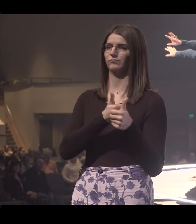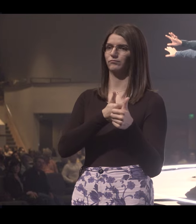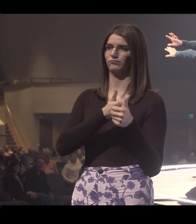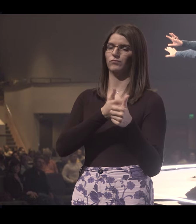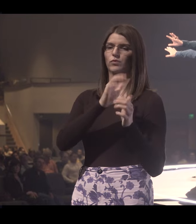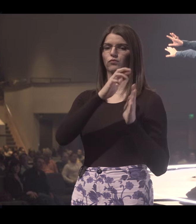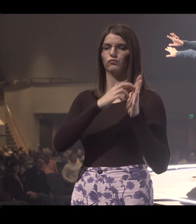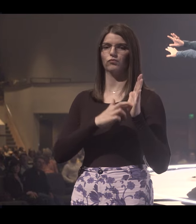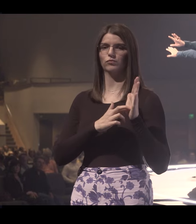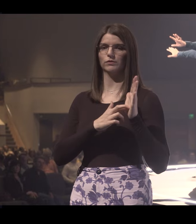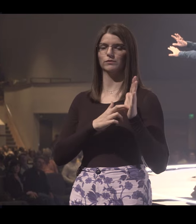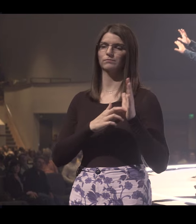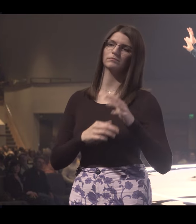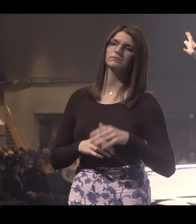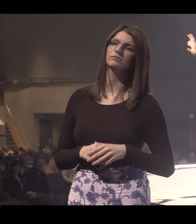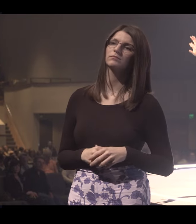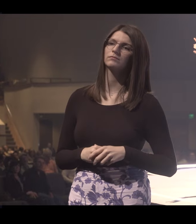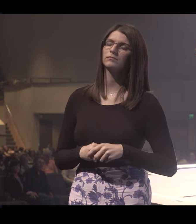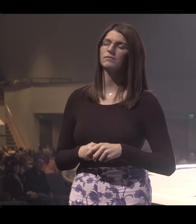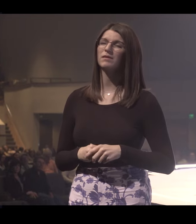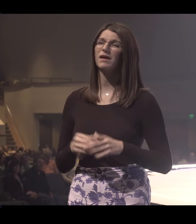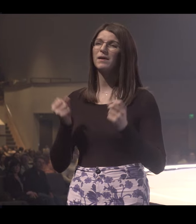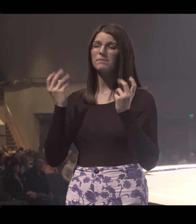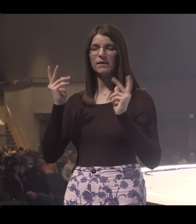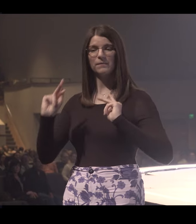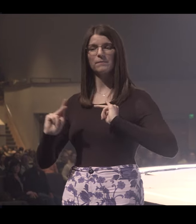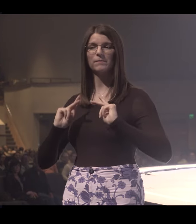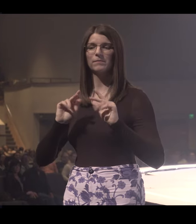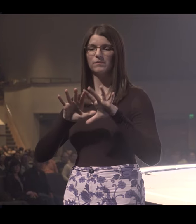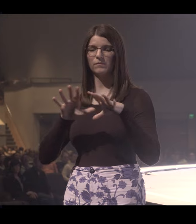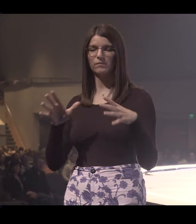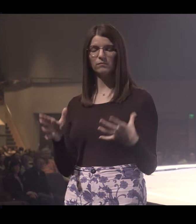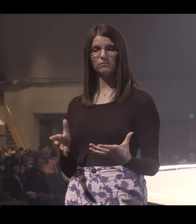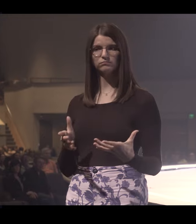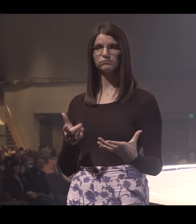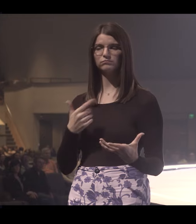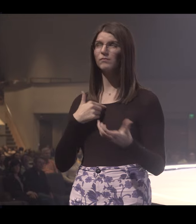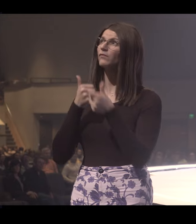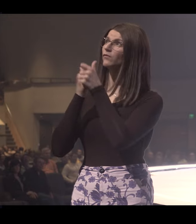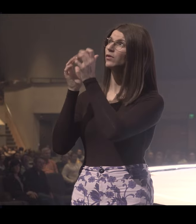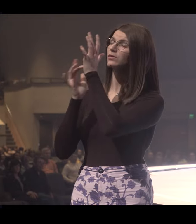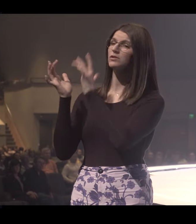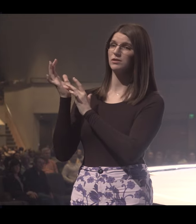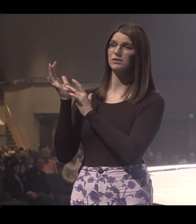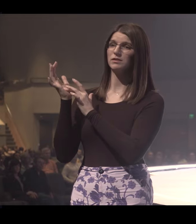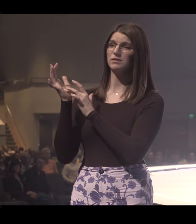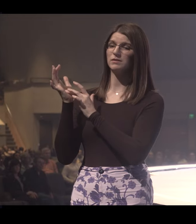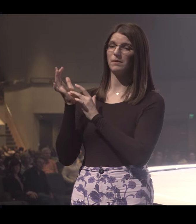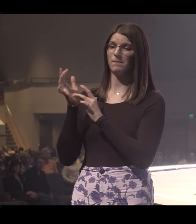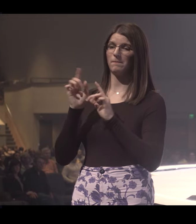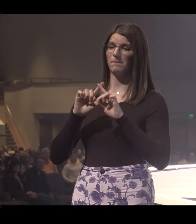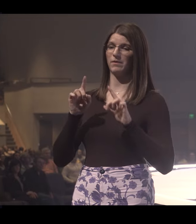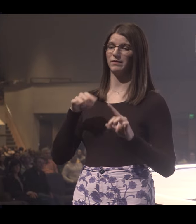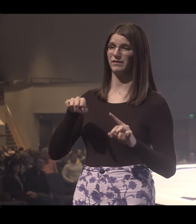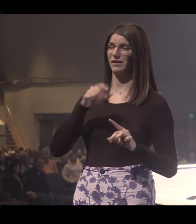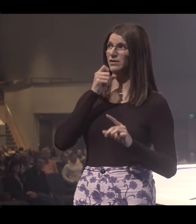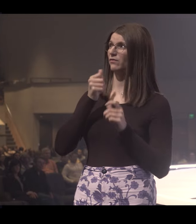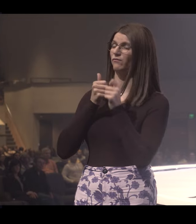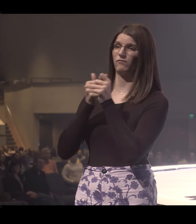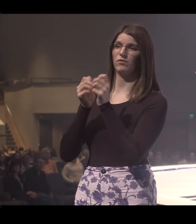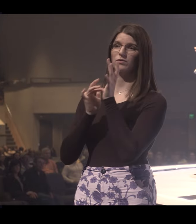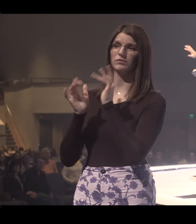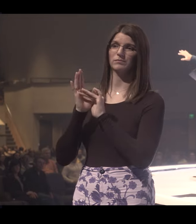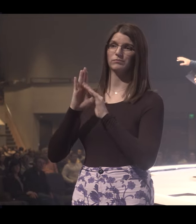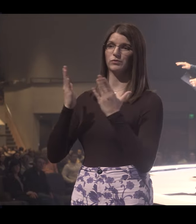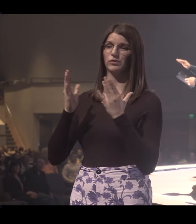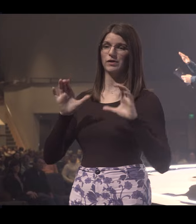of standards and rules. And there's a lot of people in our world today that would say, I'm a follower of Jesus, and they do not follow